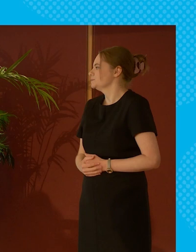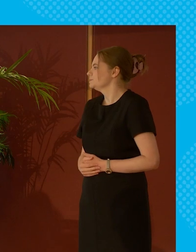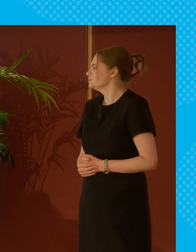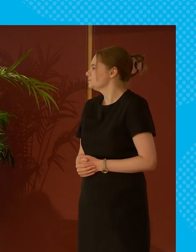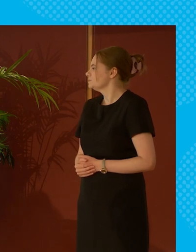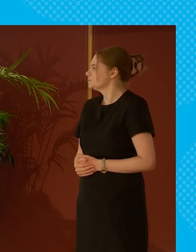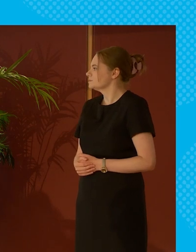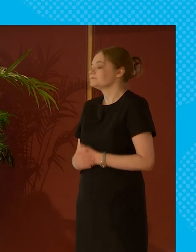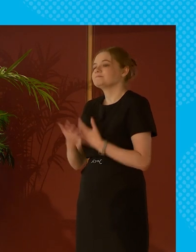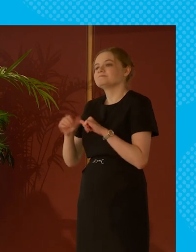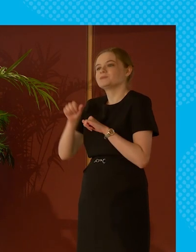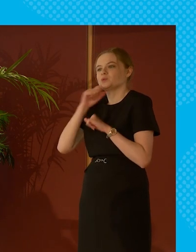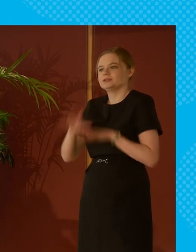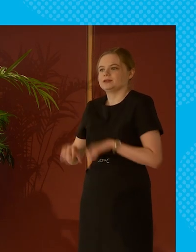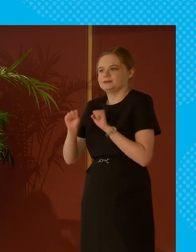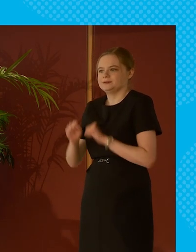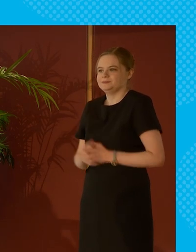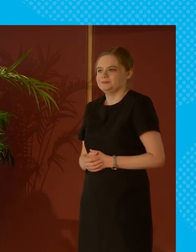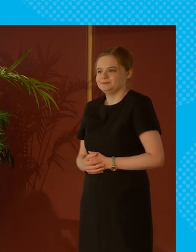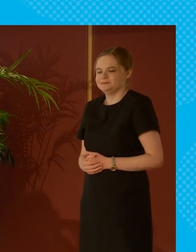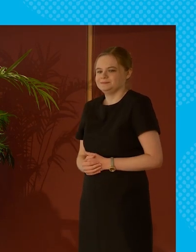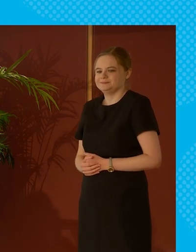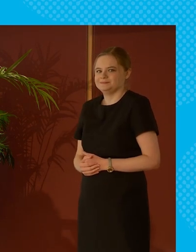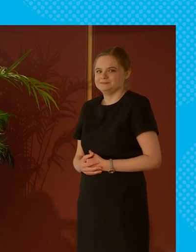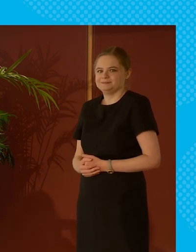get settled and get comfortable and then we will kick off.